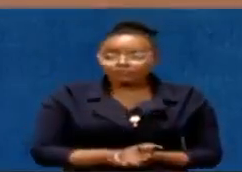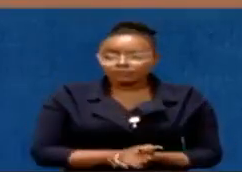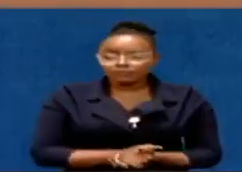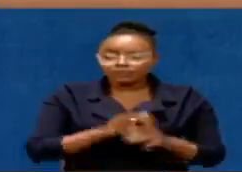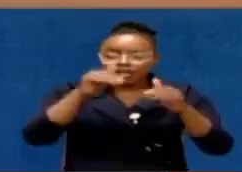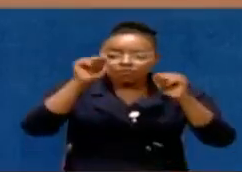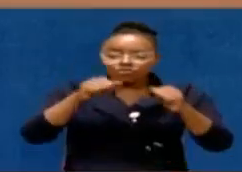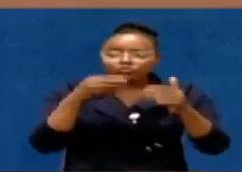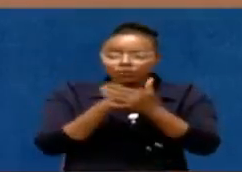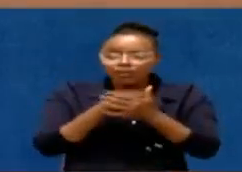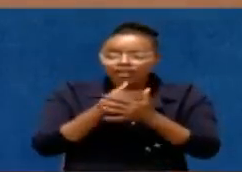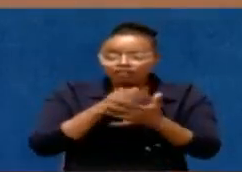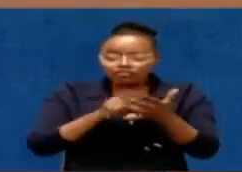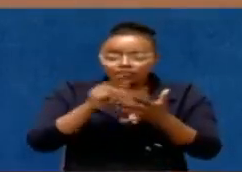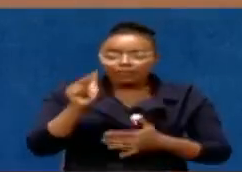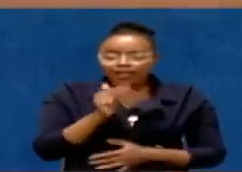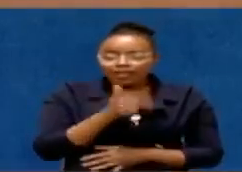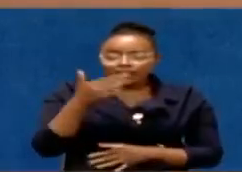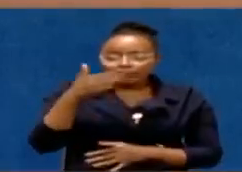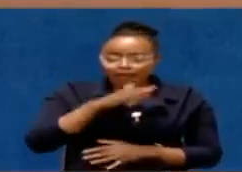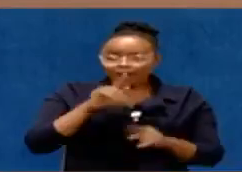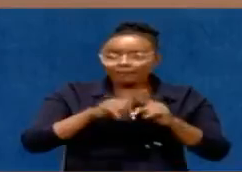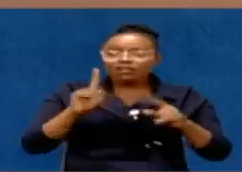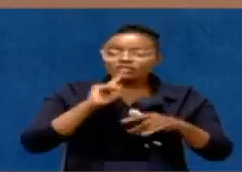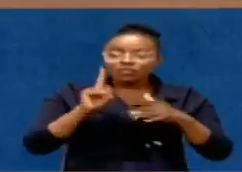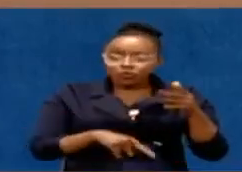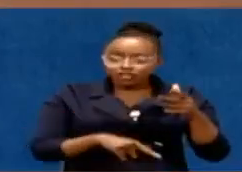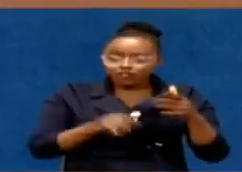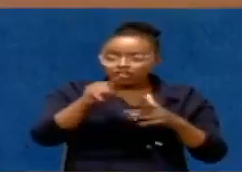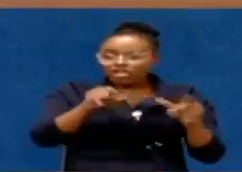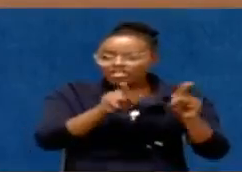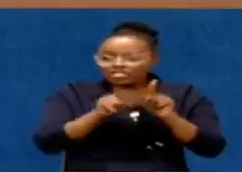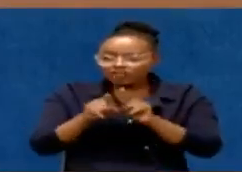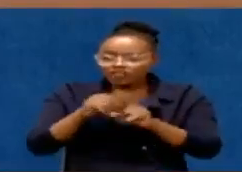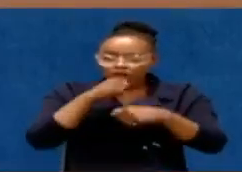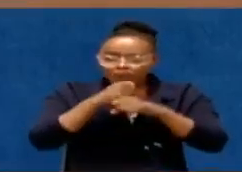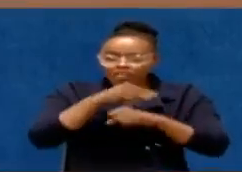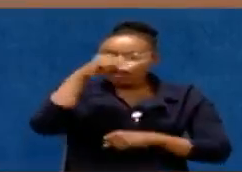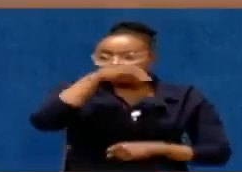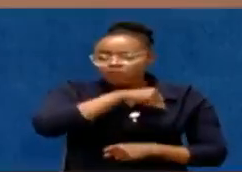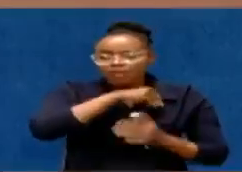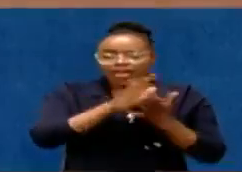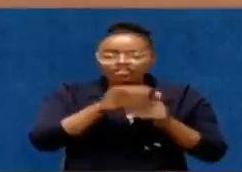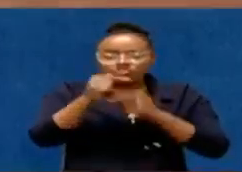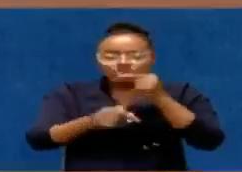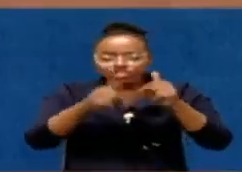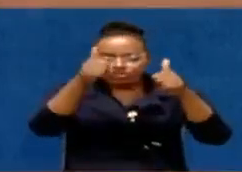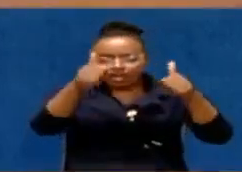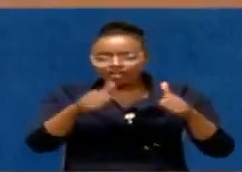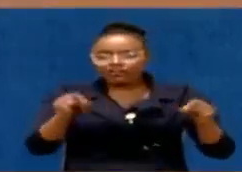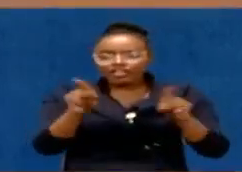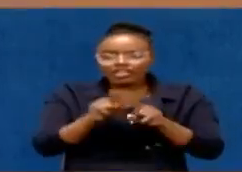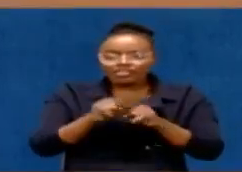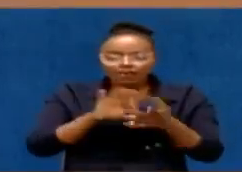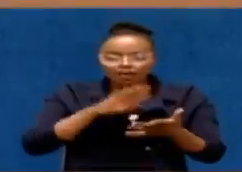How don't you have money to pay us back? Yet you're saying you're still making profits and you're still marketing the same